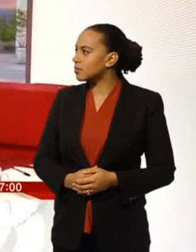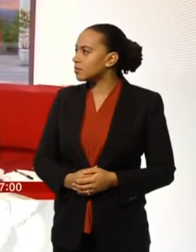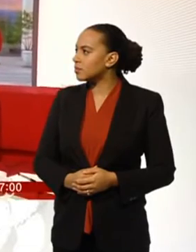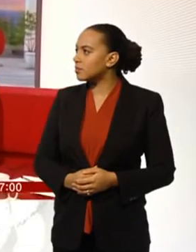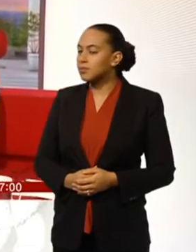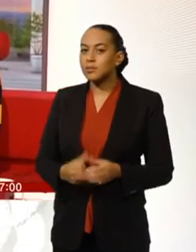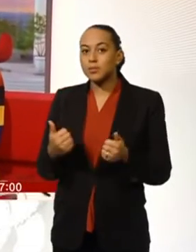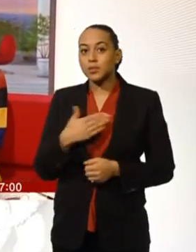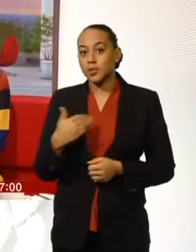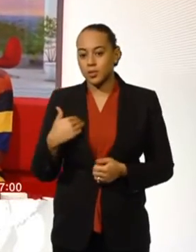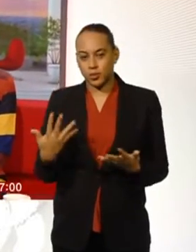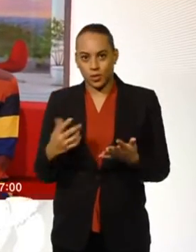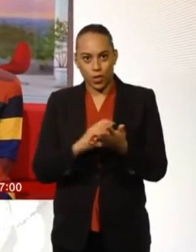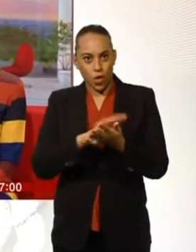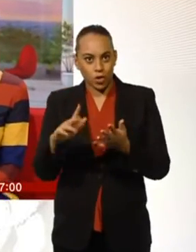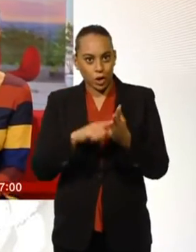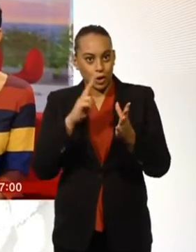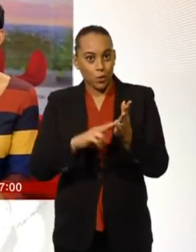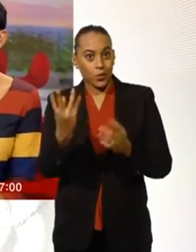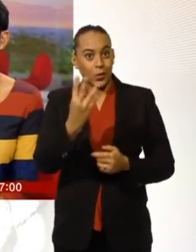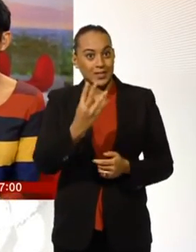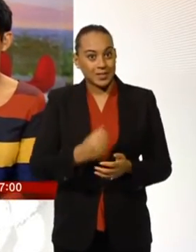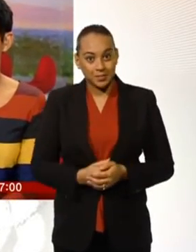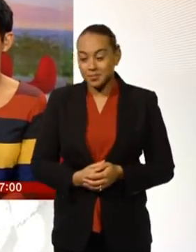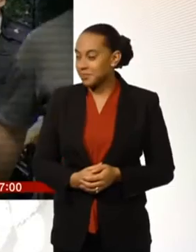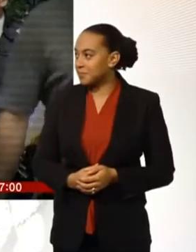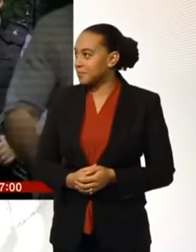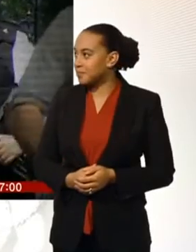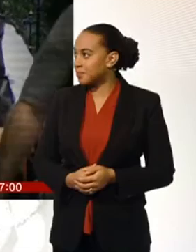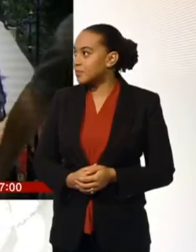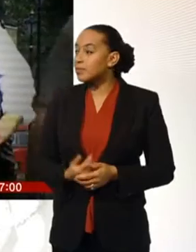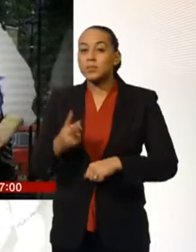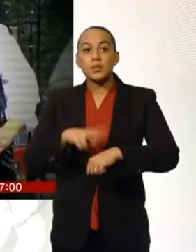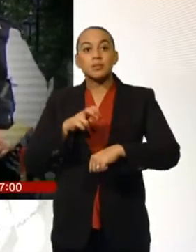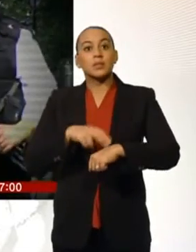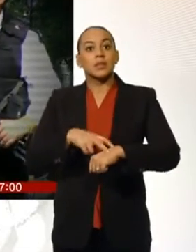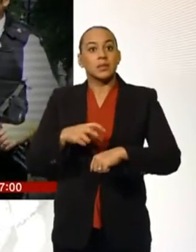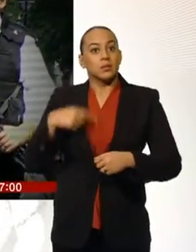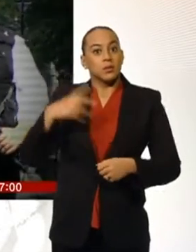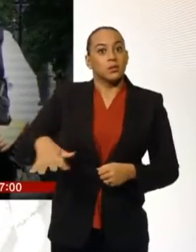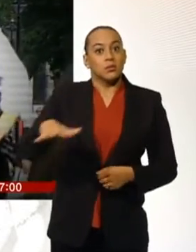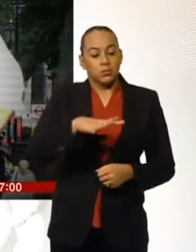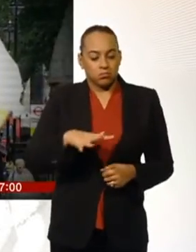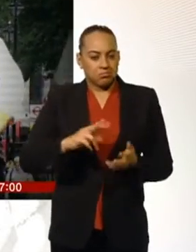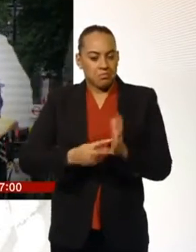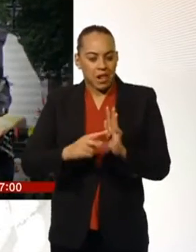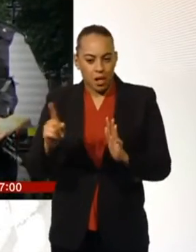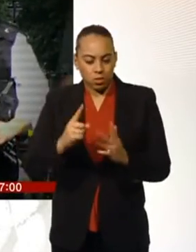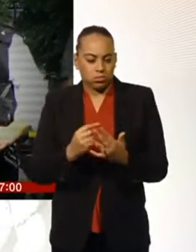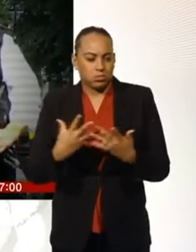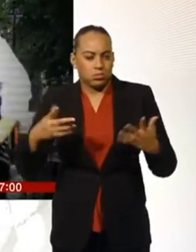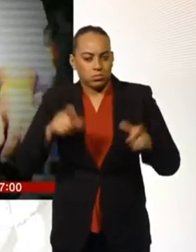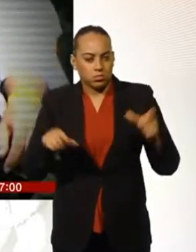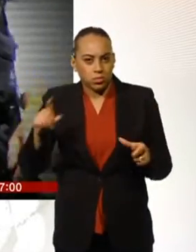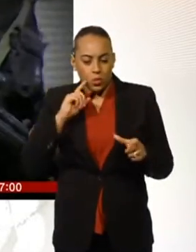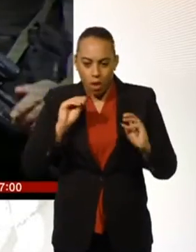Good morning, it's Thursday the 14th of January. Also coming up this morning, the Met Police set out plans for hundreds of extra officers to carry